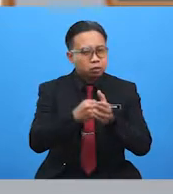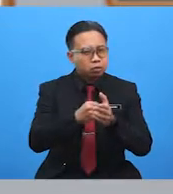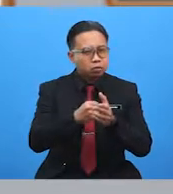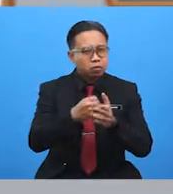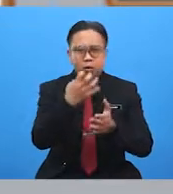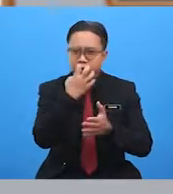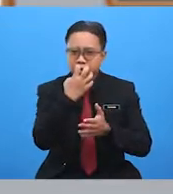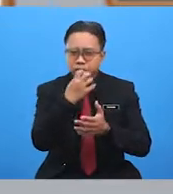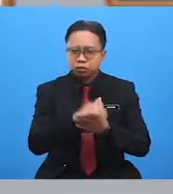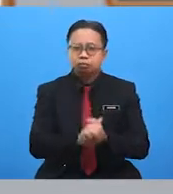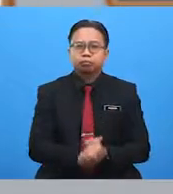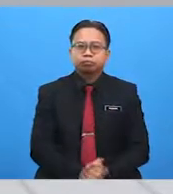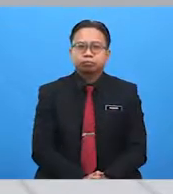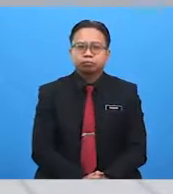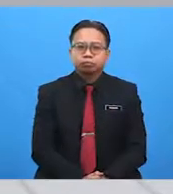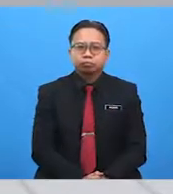chilly?